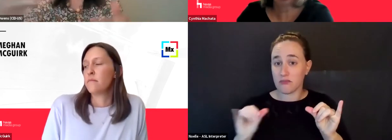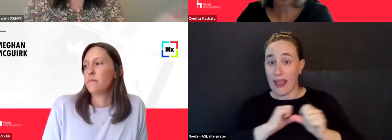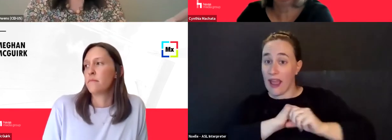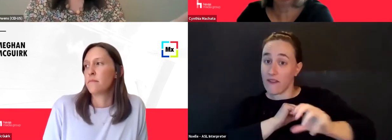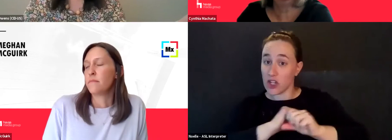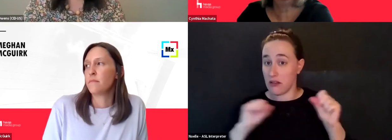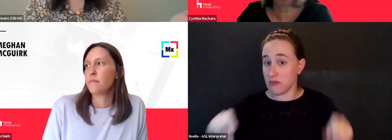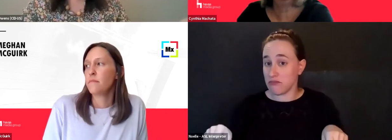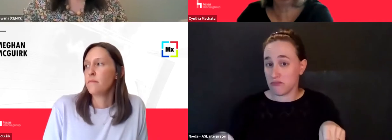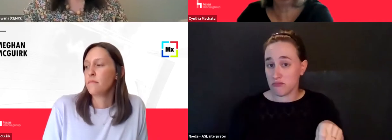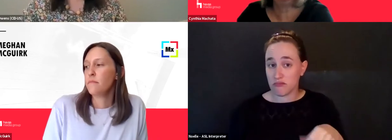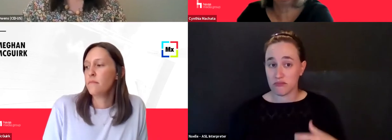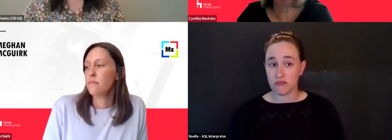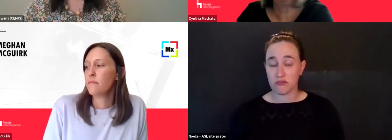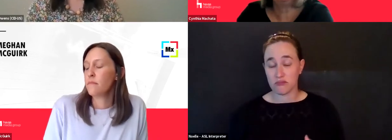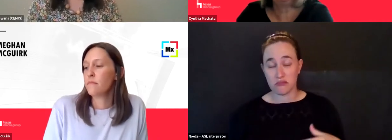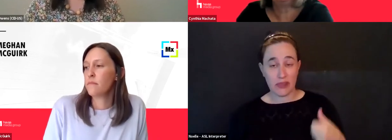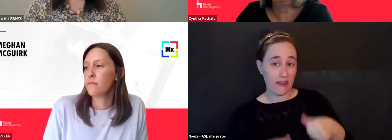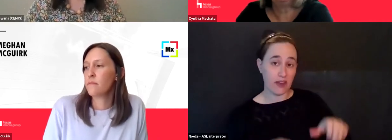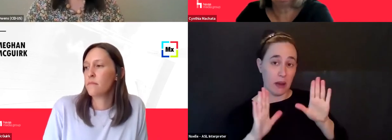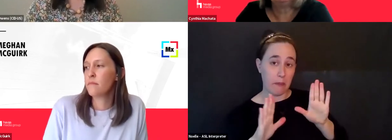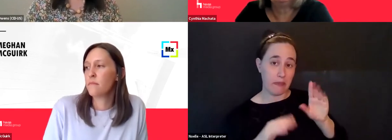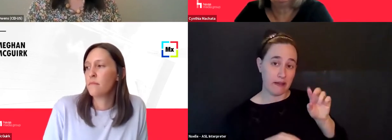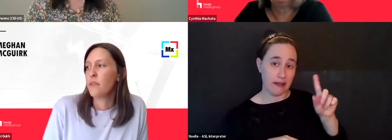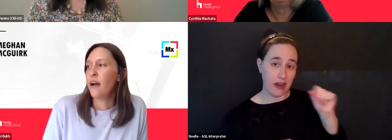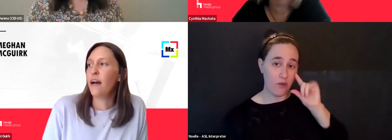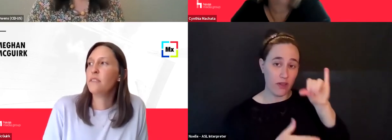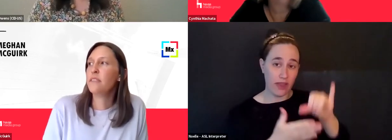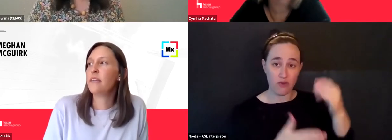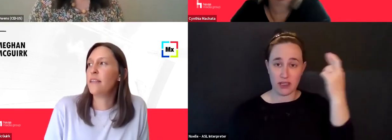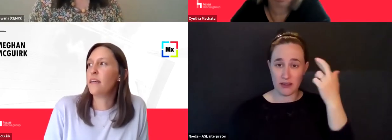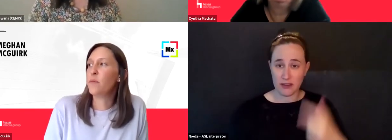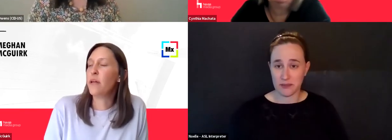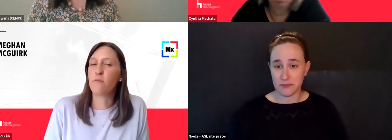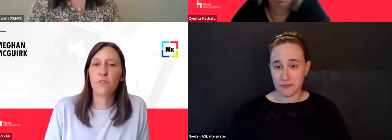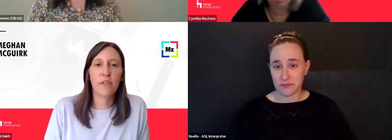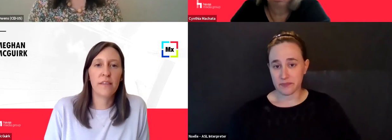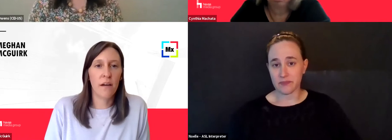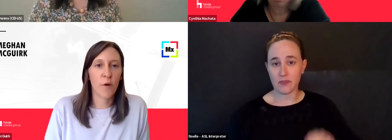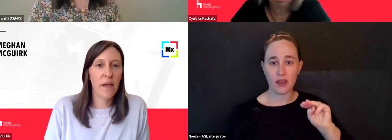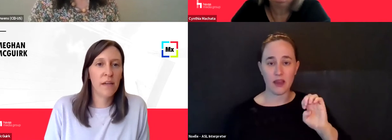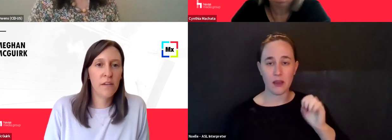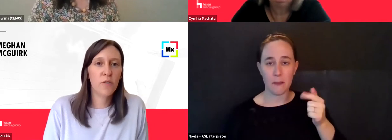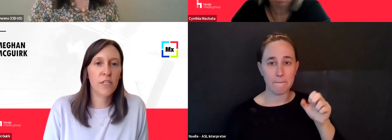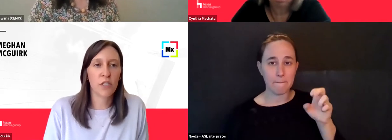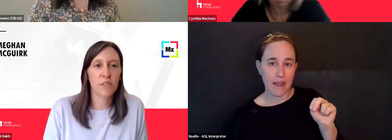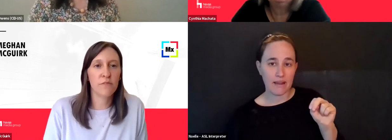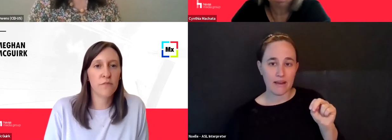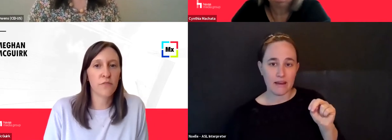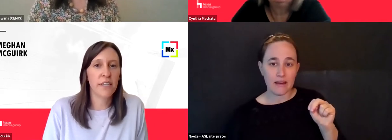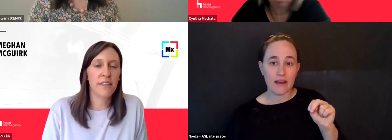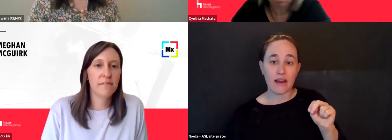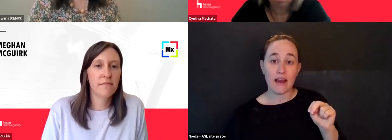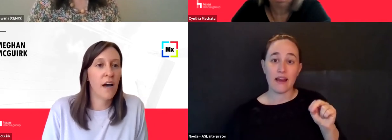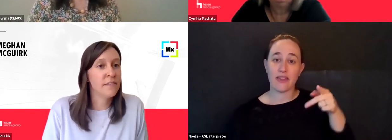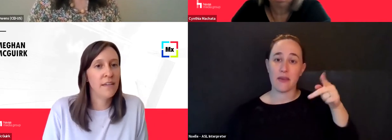you're giving up the data presumably for advertisers. I would say that the platforms feel like they are paying you in terms of